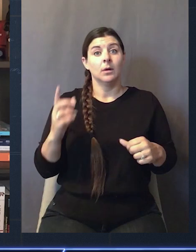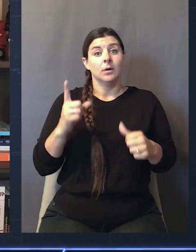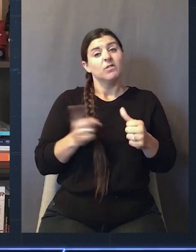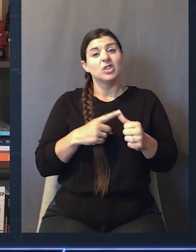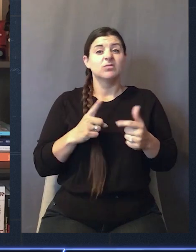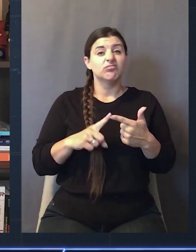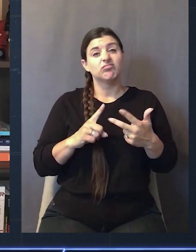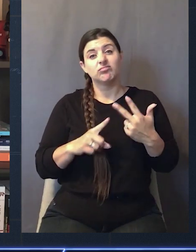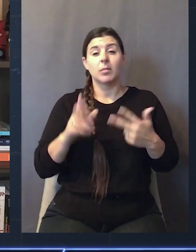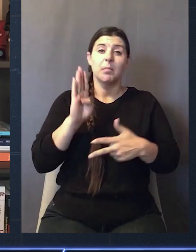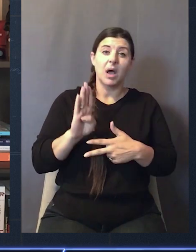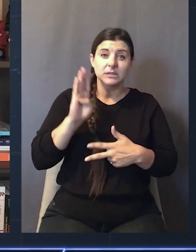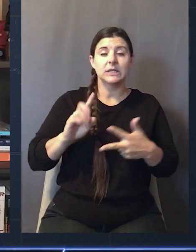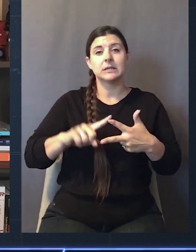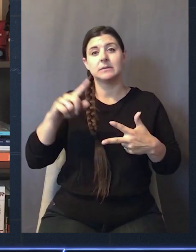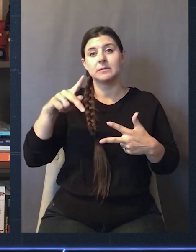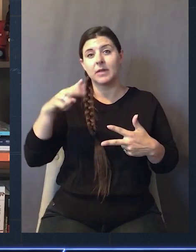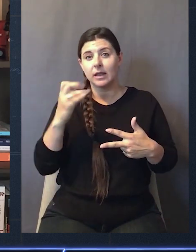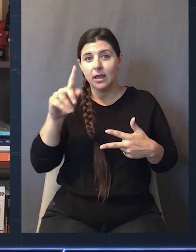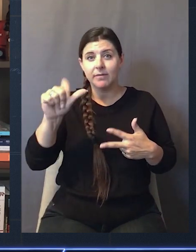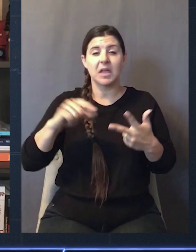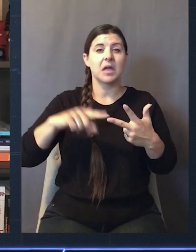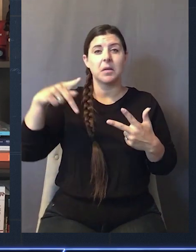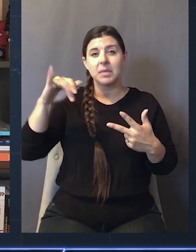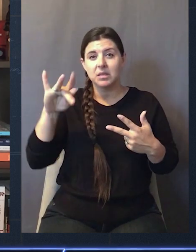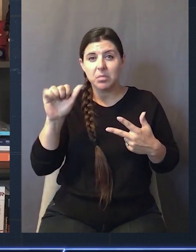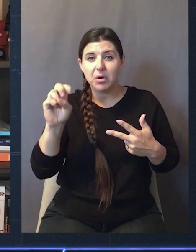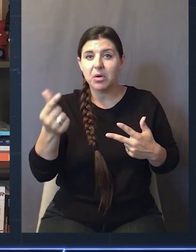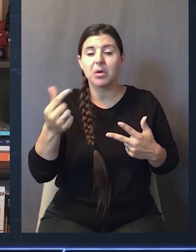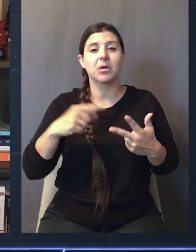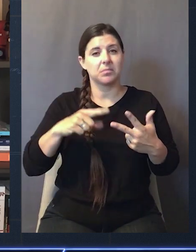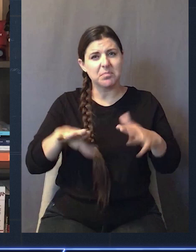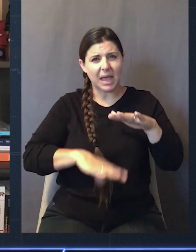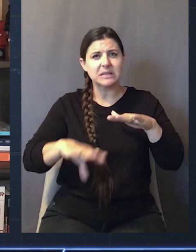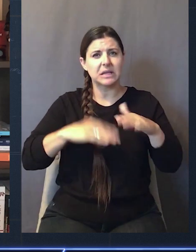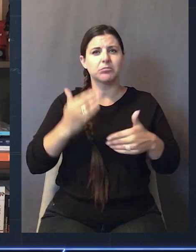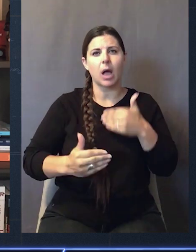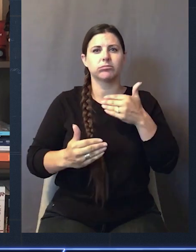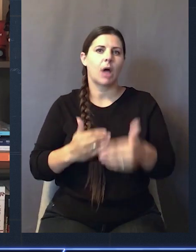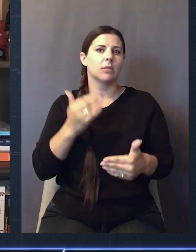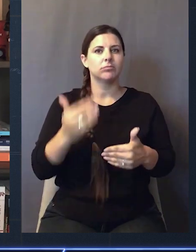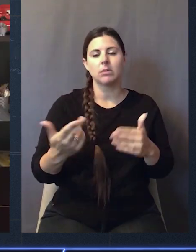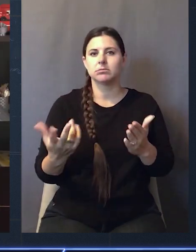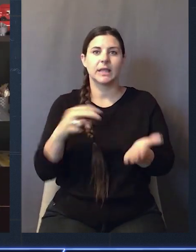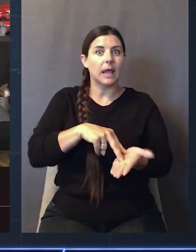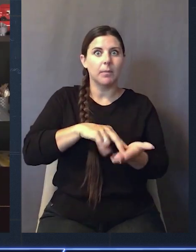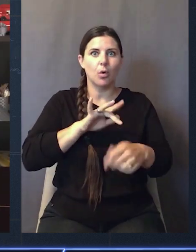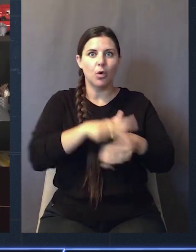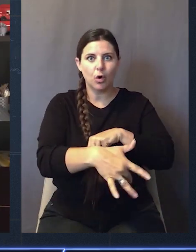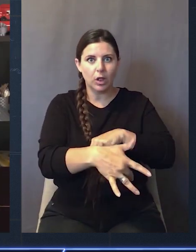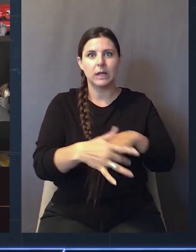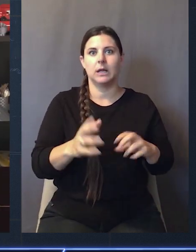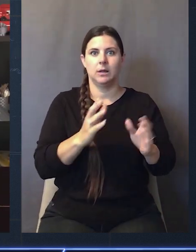first couple of talks go just fine. Boston, Philadelphia, Pittsburgh. I got my basic rhythm down. Get up